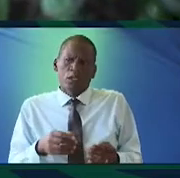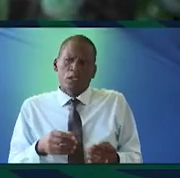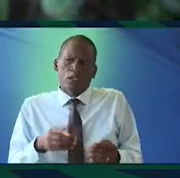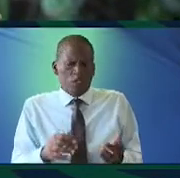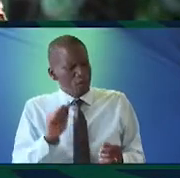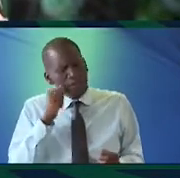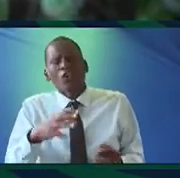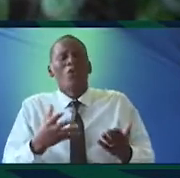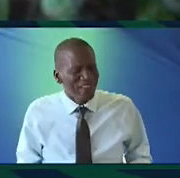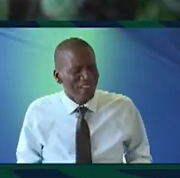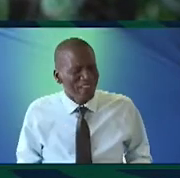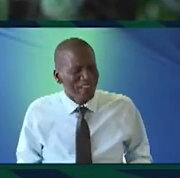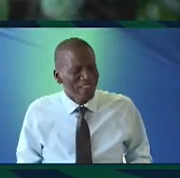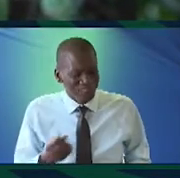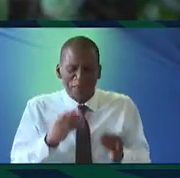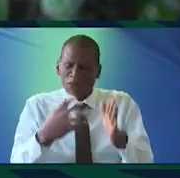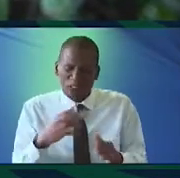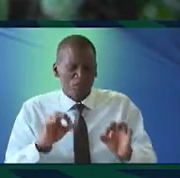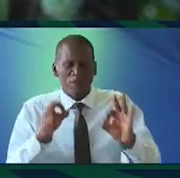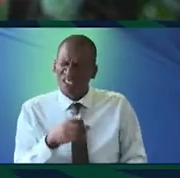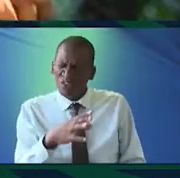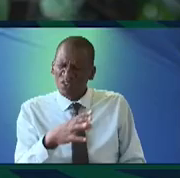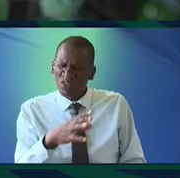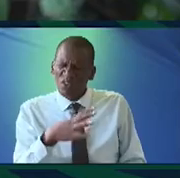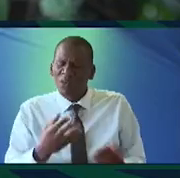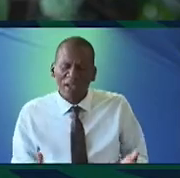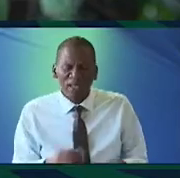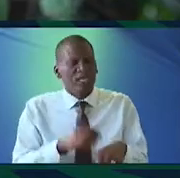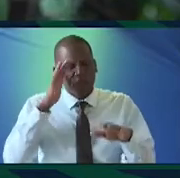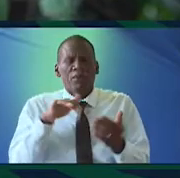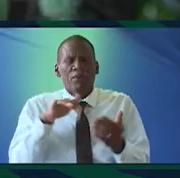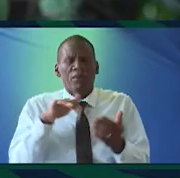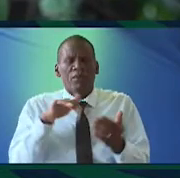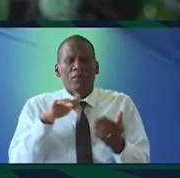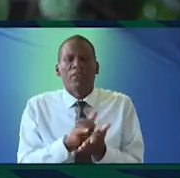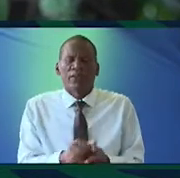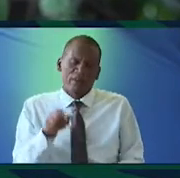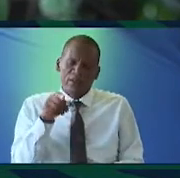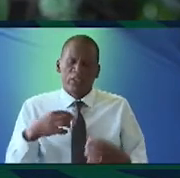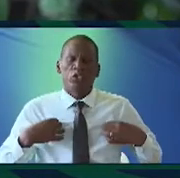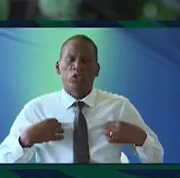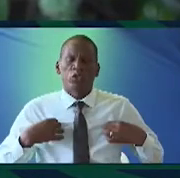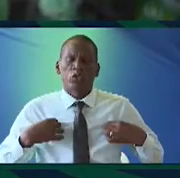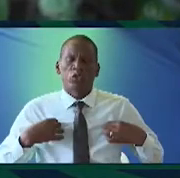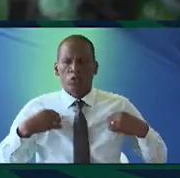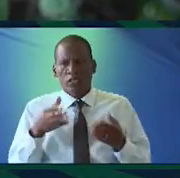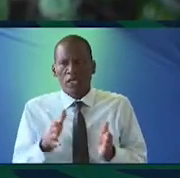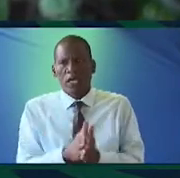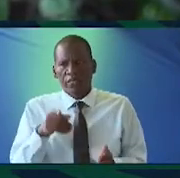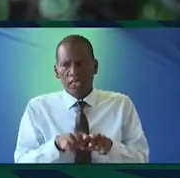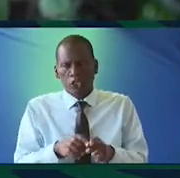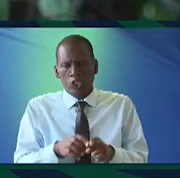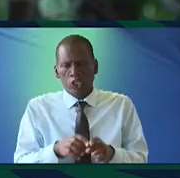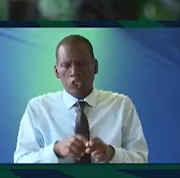looking nice, where are you going today? You know? But really, when you think about it, this dress practice and